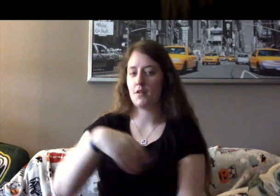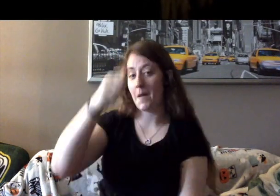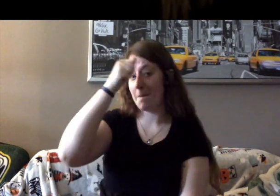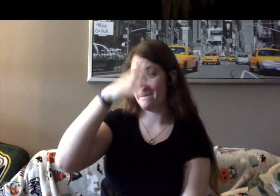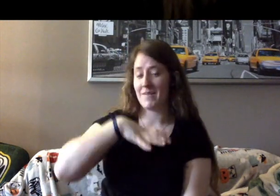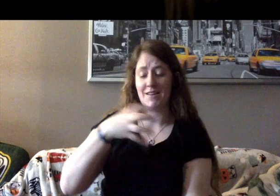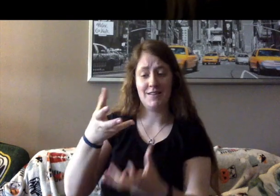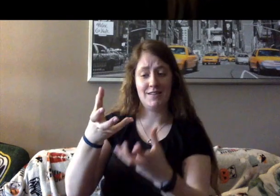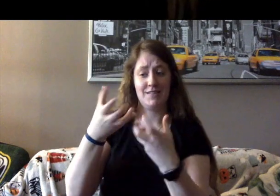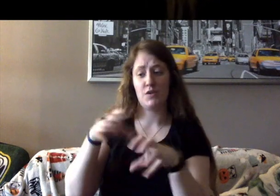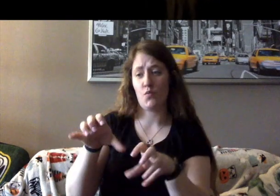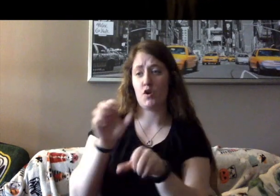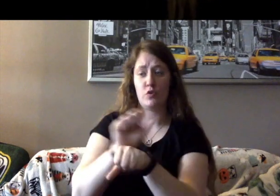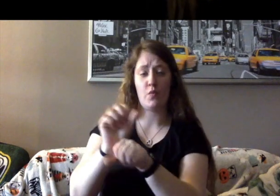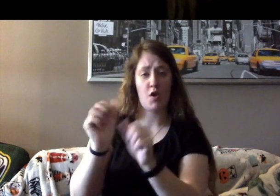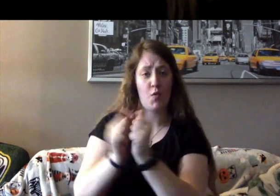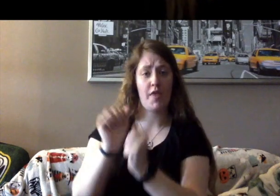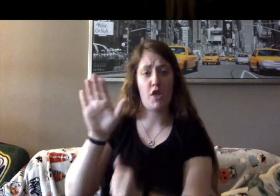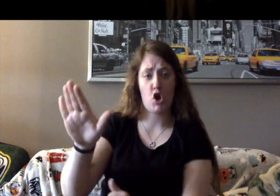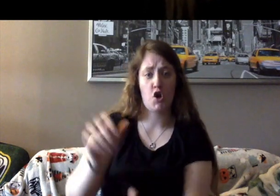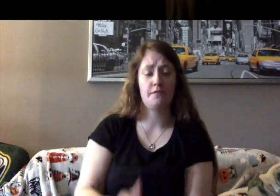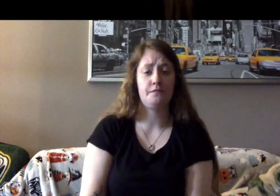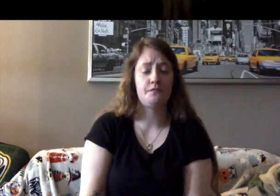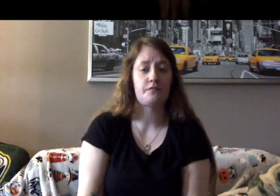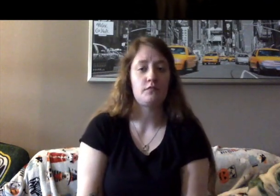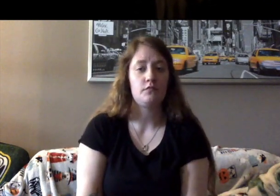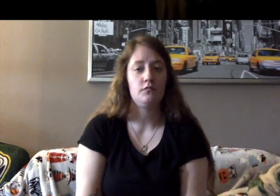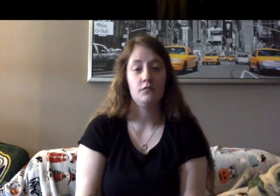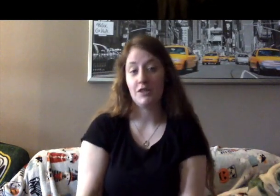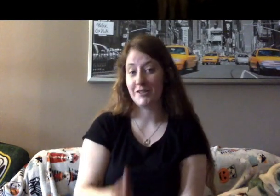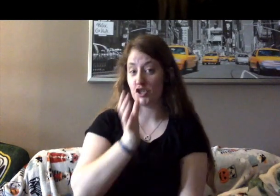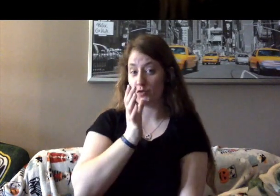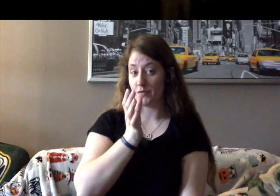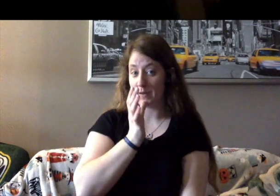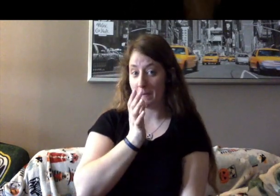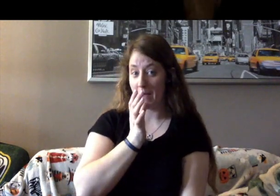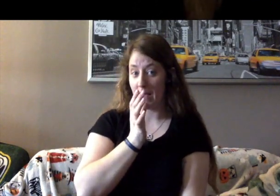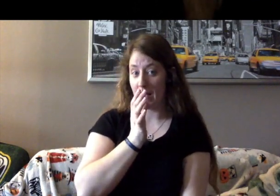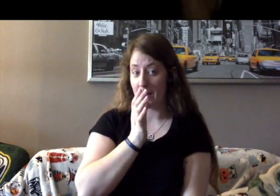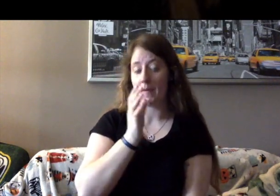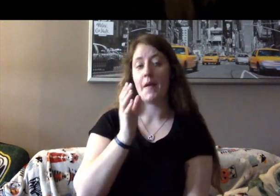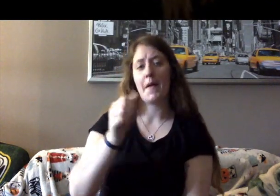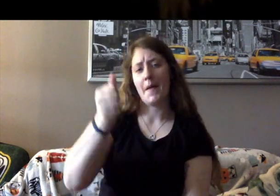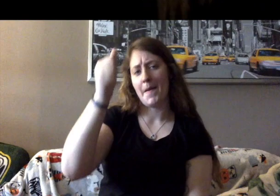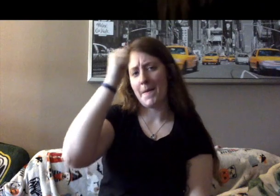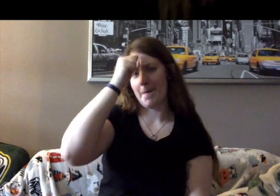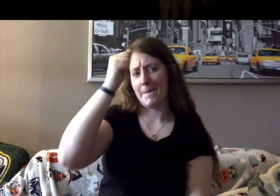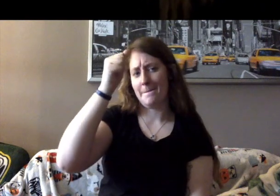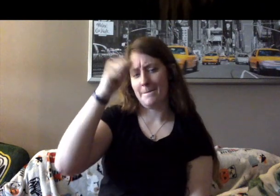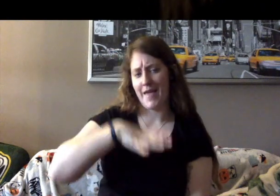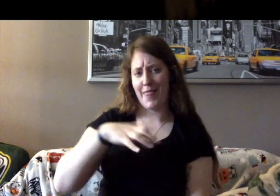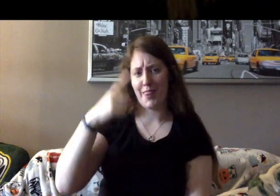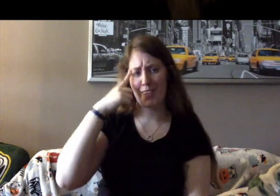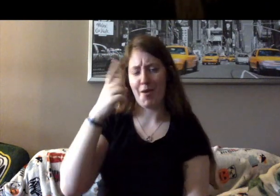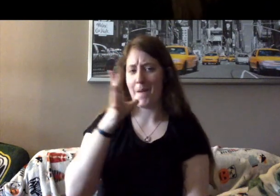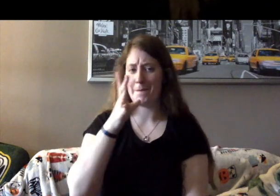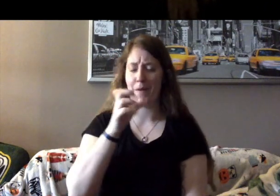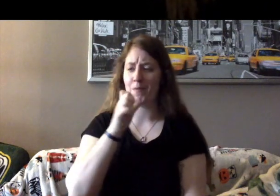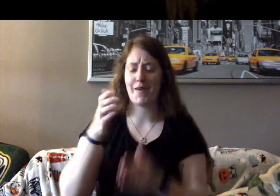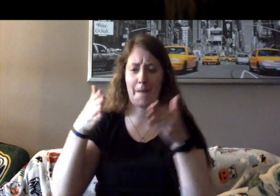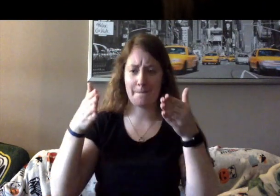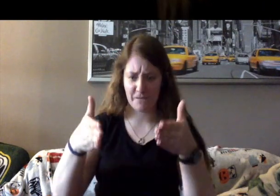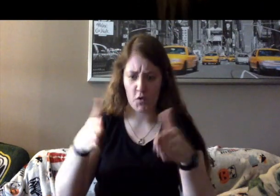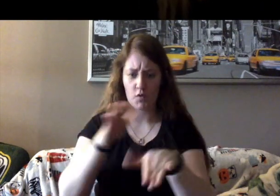with her. She was a mother. Men thought a mother wouldn't pay attention to work. She was Jewish.